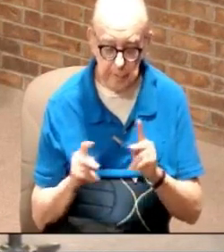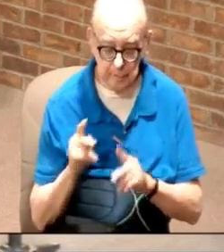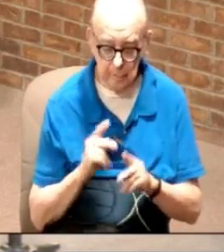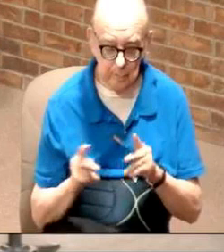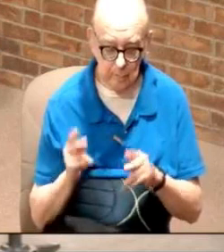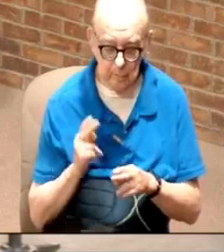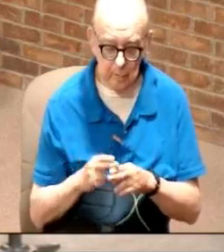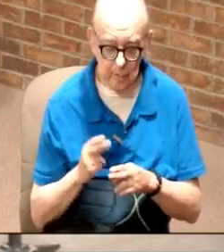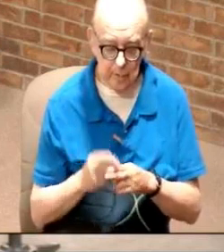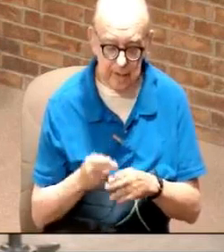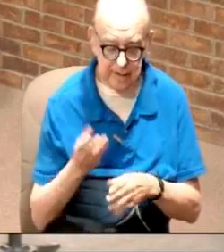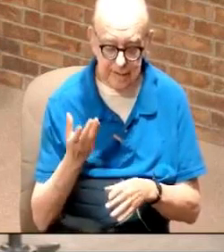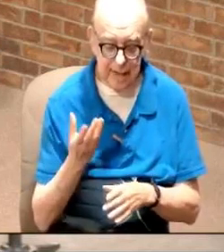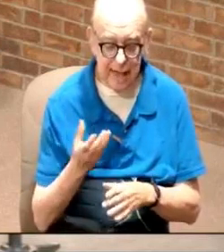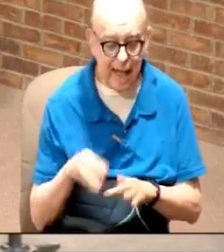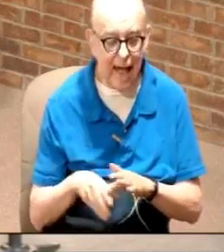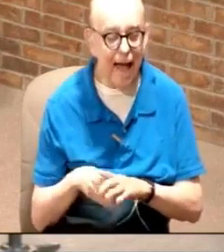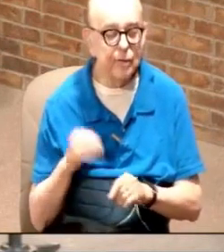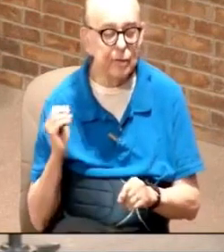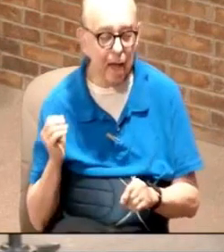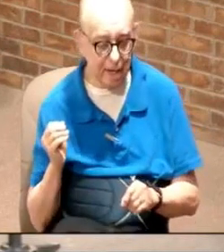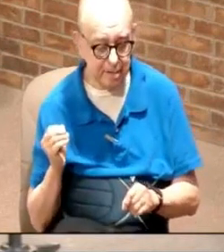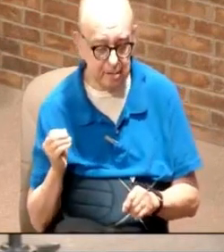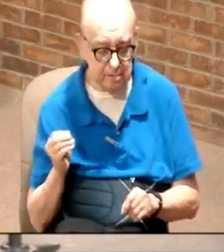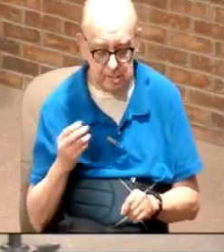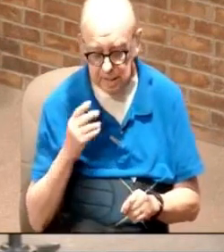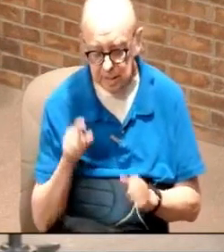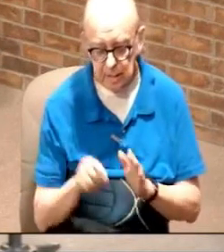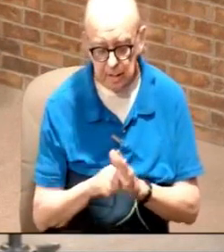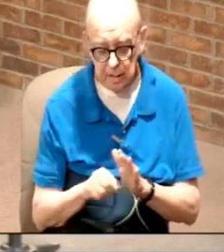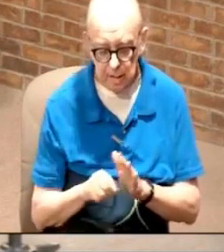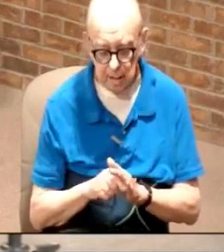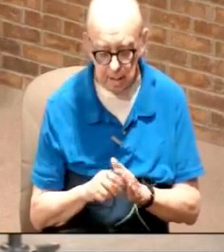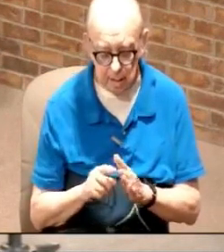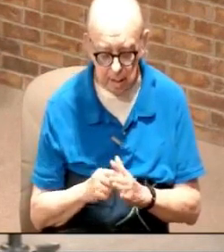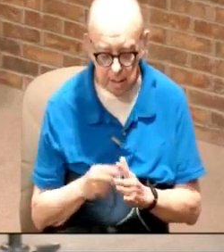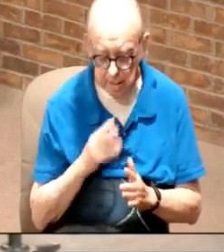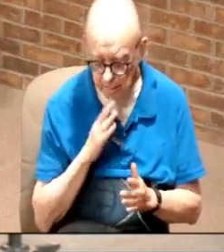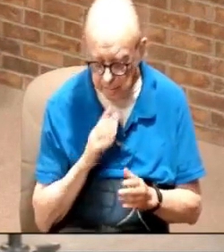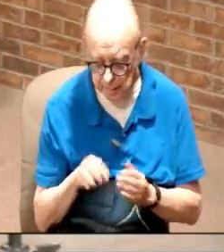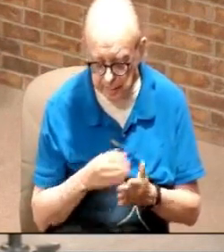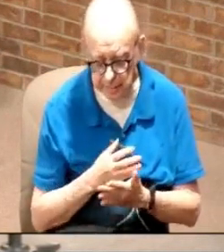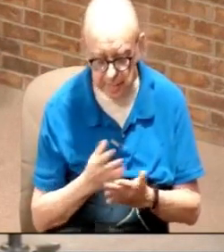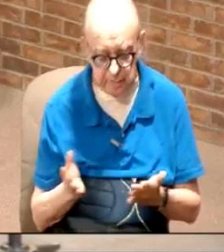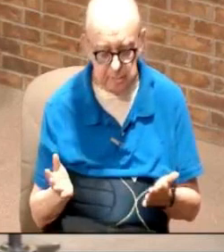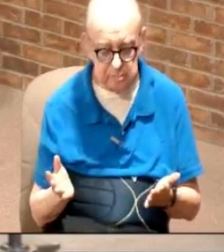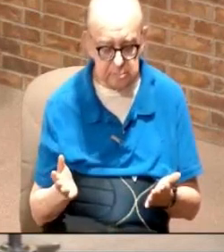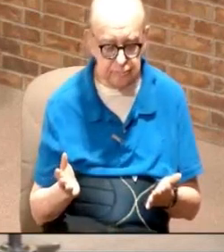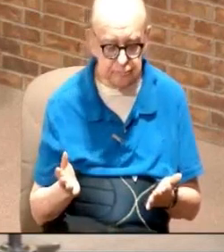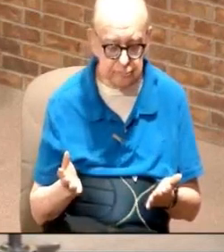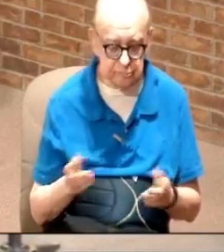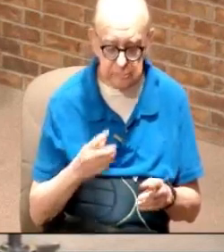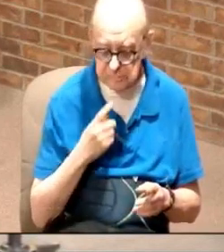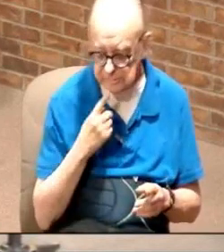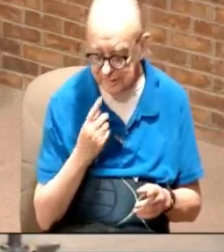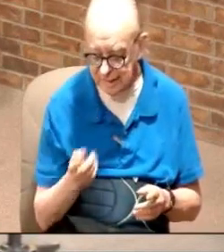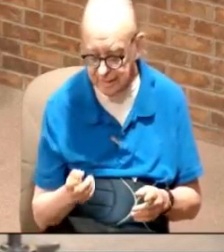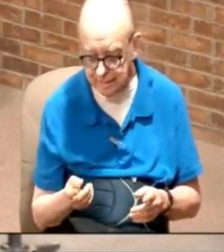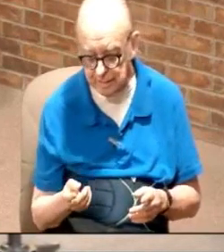and that is external. And you'll see scripture as it begins to talk about these. And so when it says